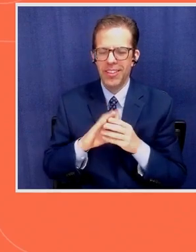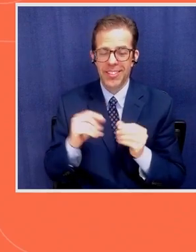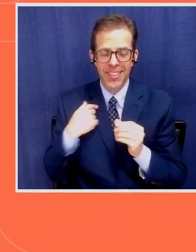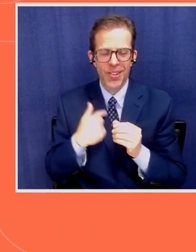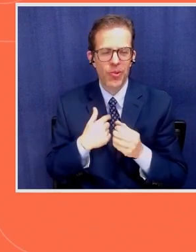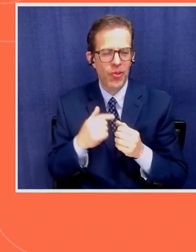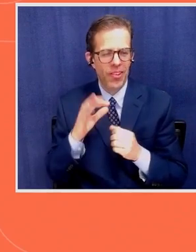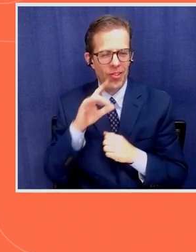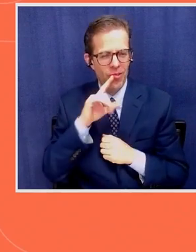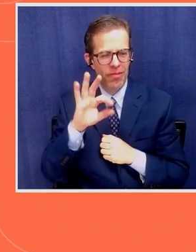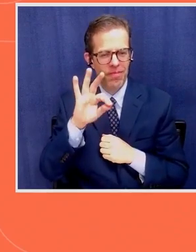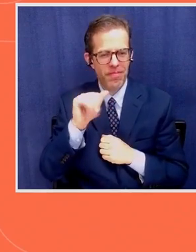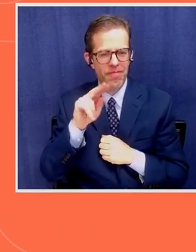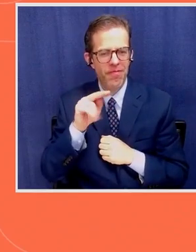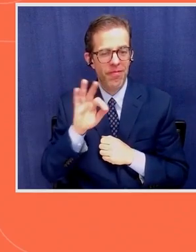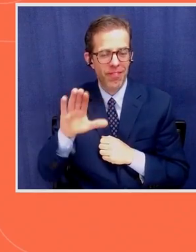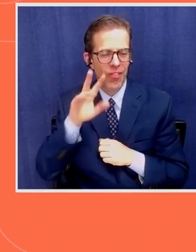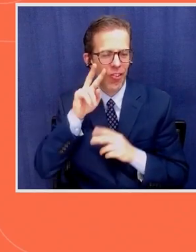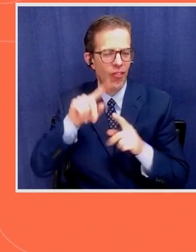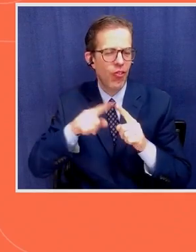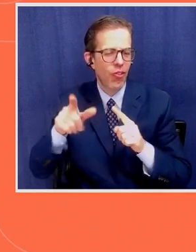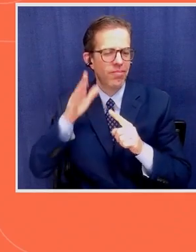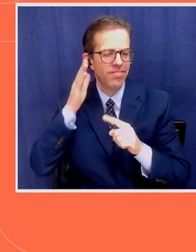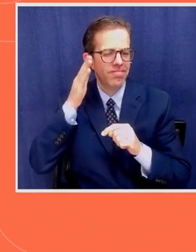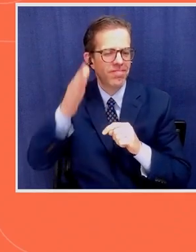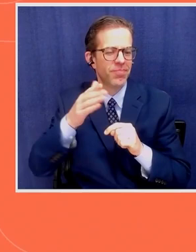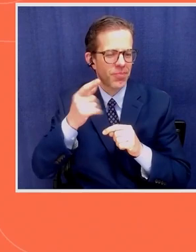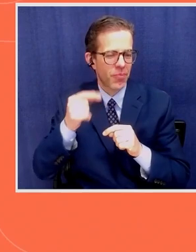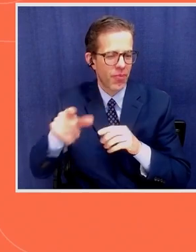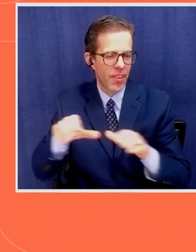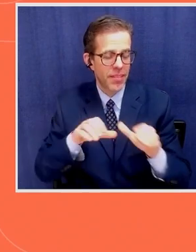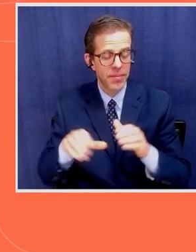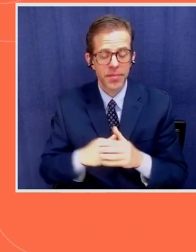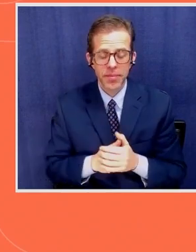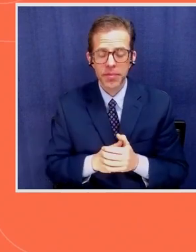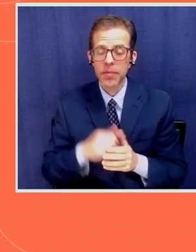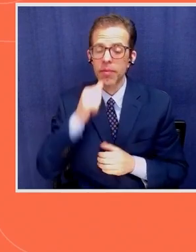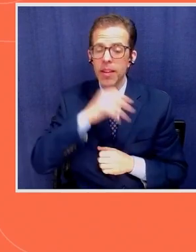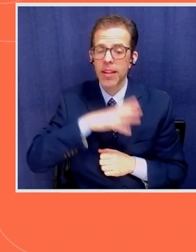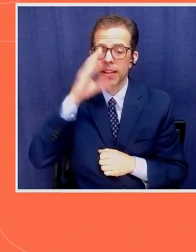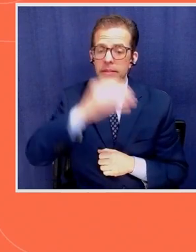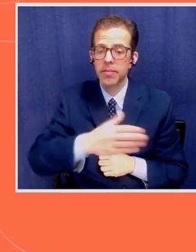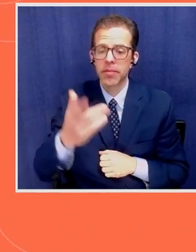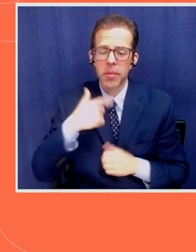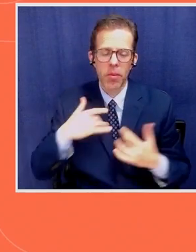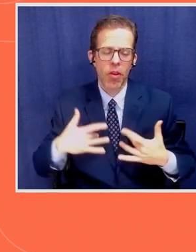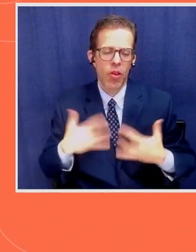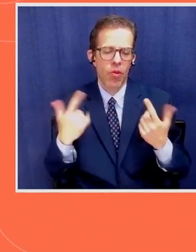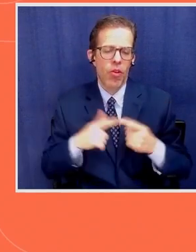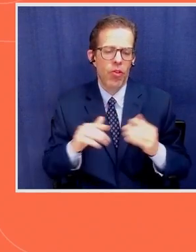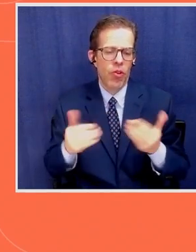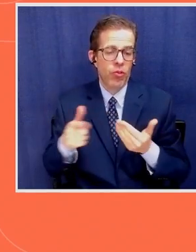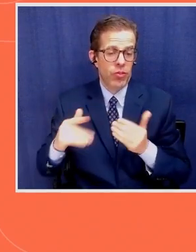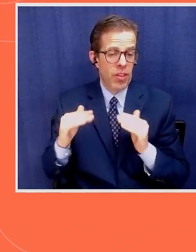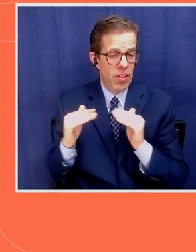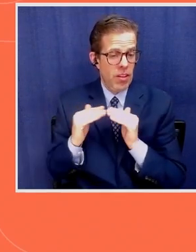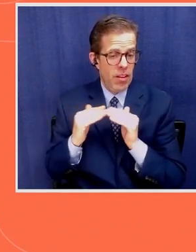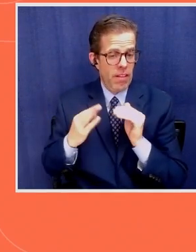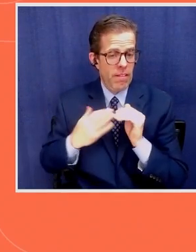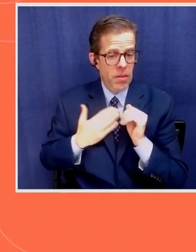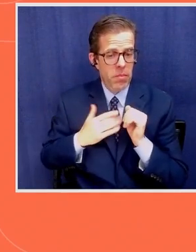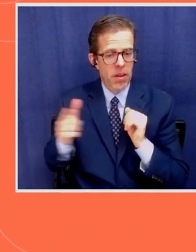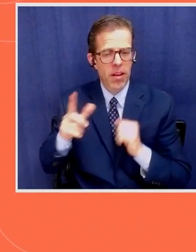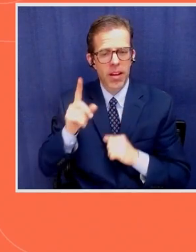seeing what she does in the future. Ladies and gentlemen, I'm thrilled to introduce a colleague of mine, Dr.